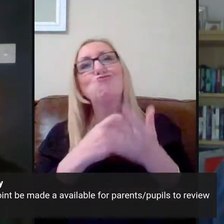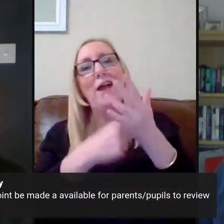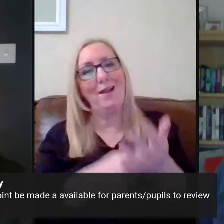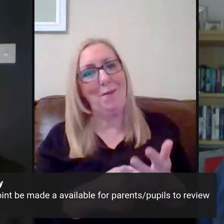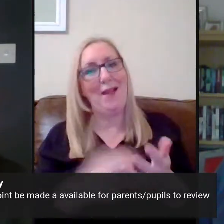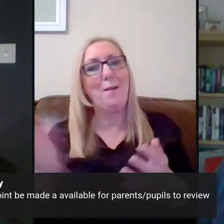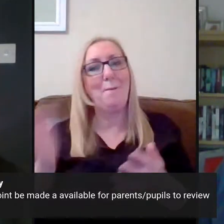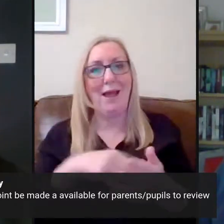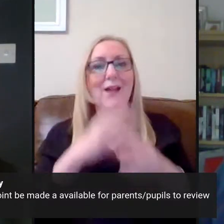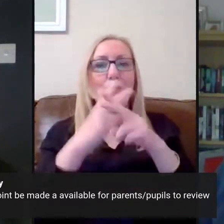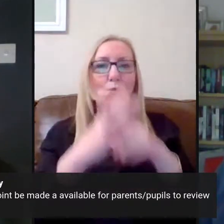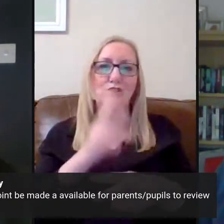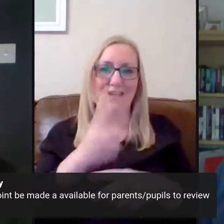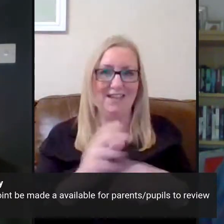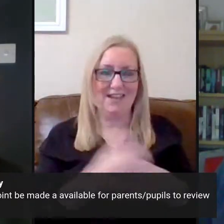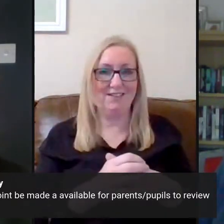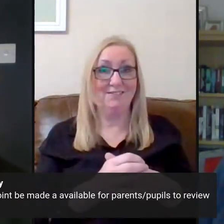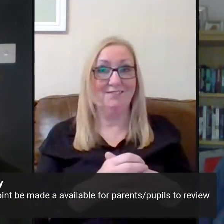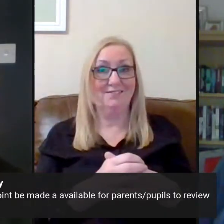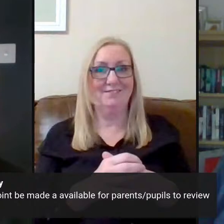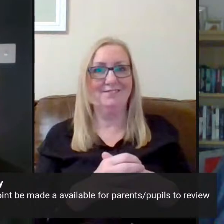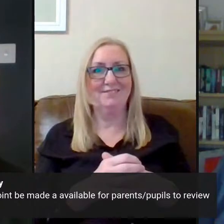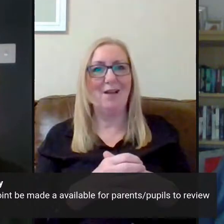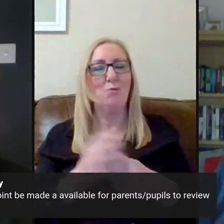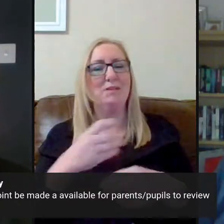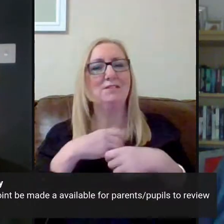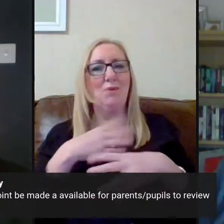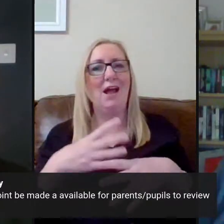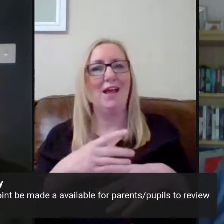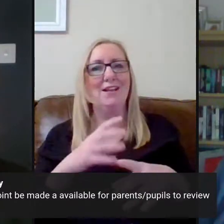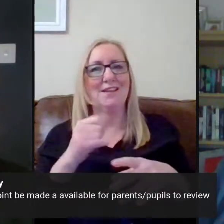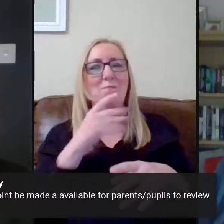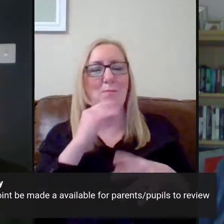watch And extremely surprising. Uh-huh. Yeah.